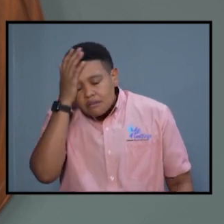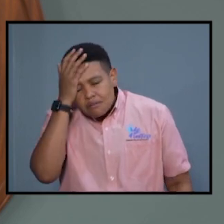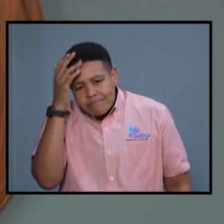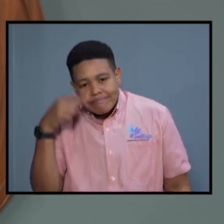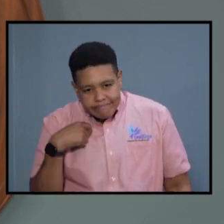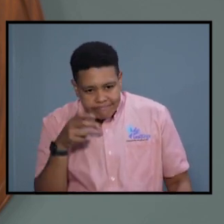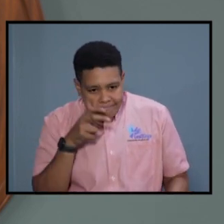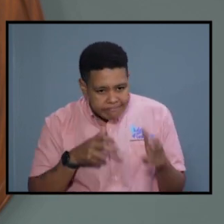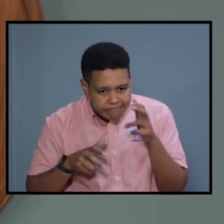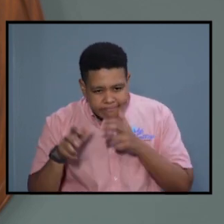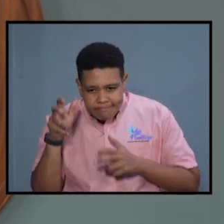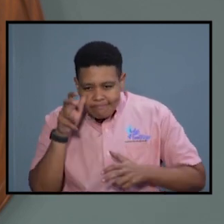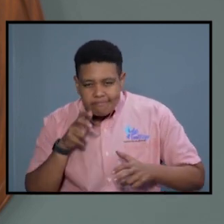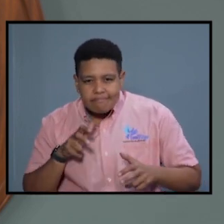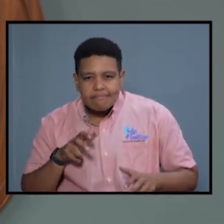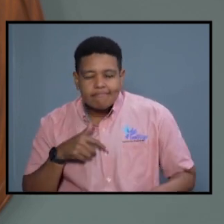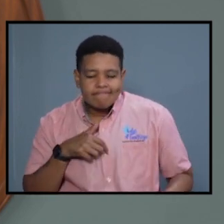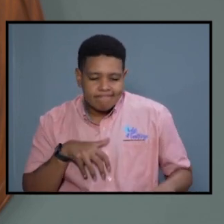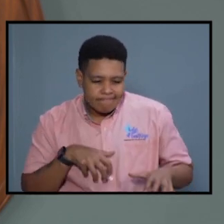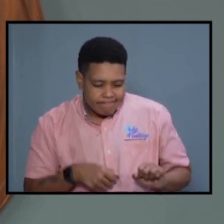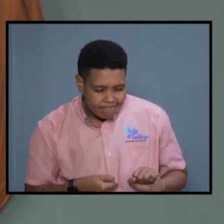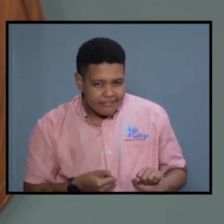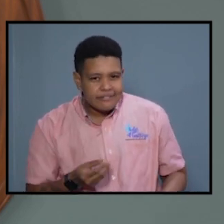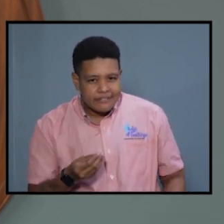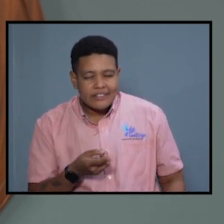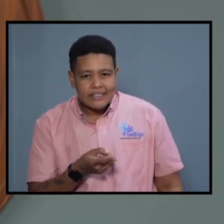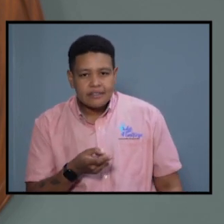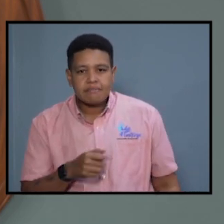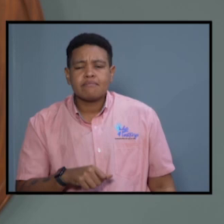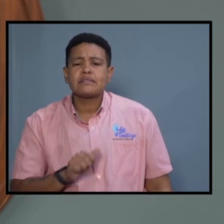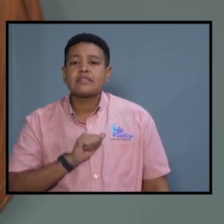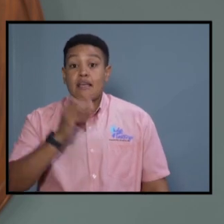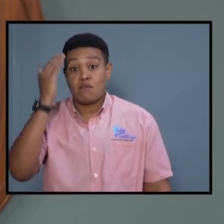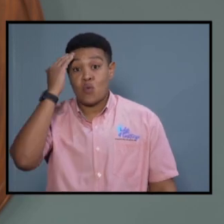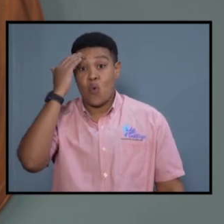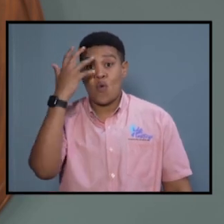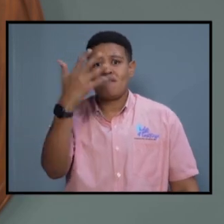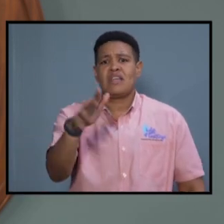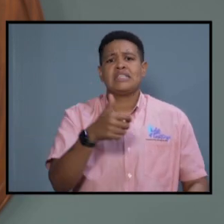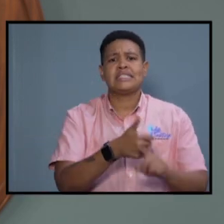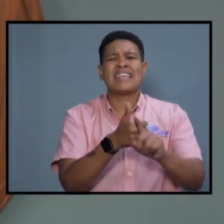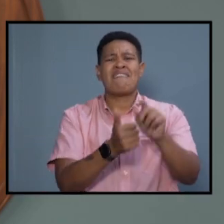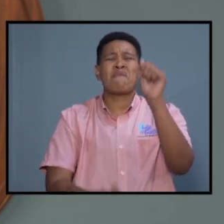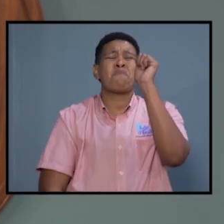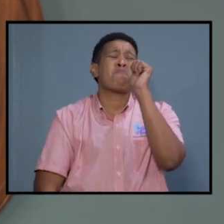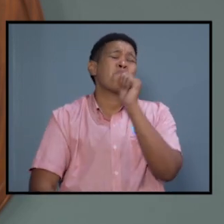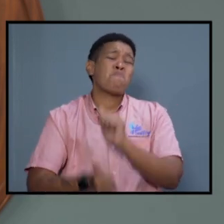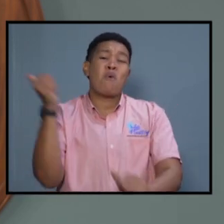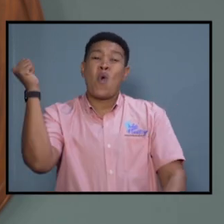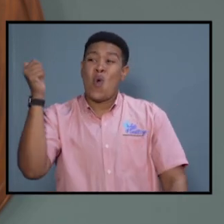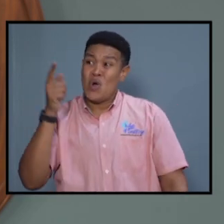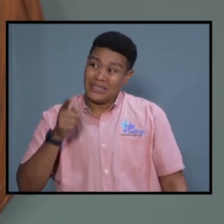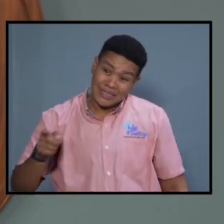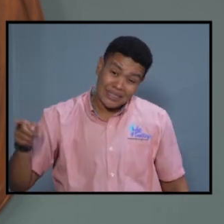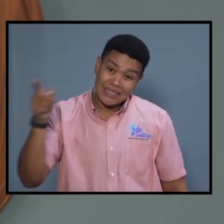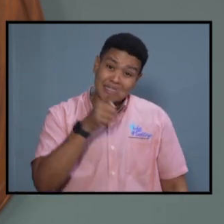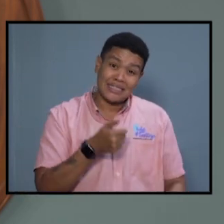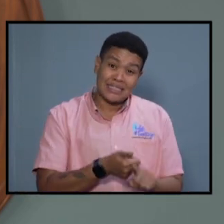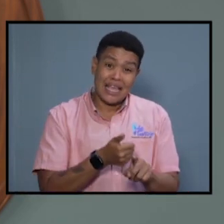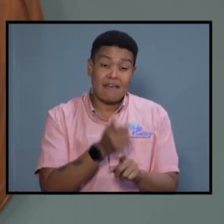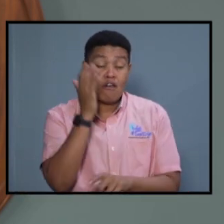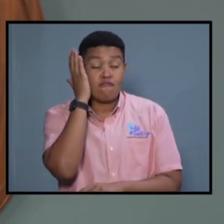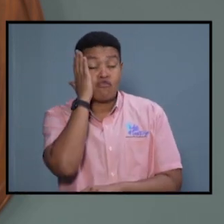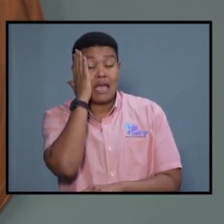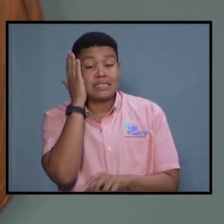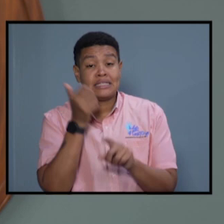I feel their pain. And I know that the vast majority of residents